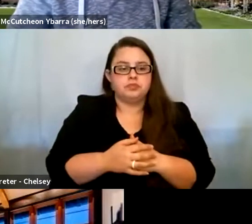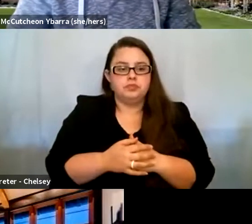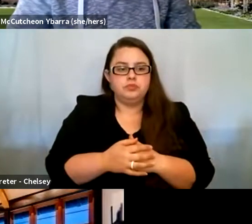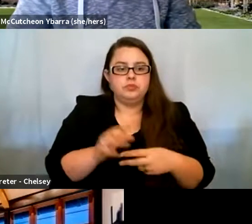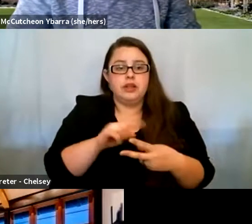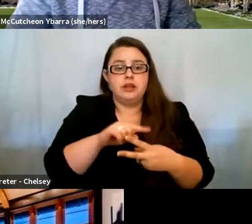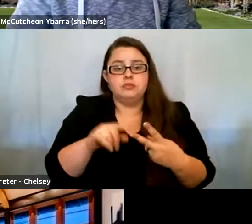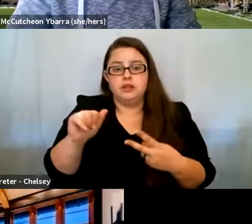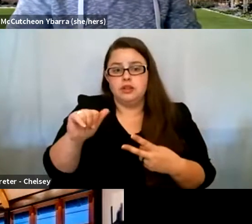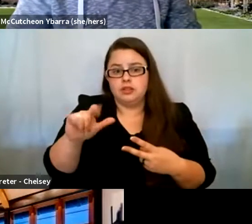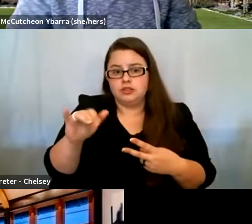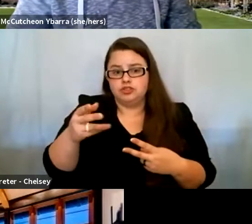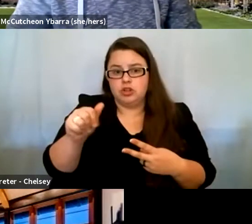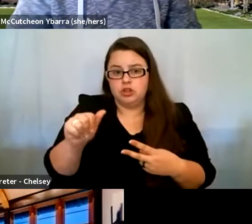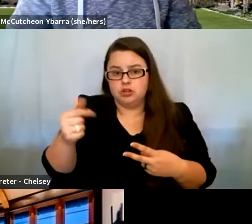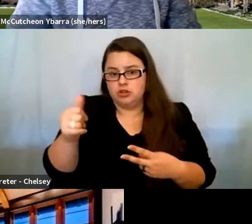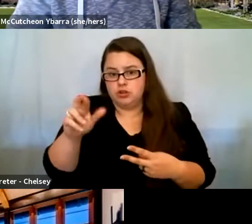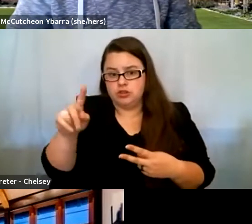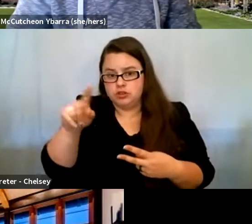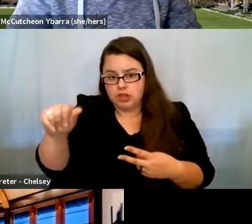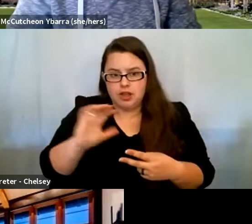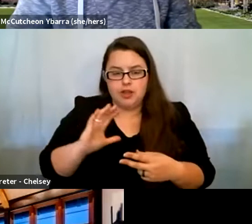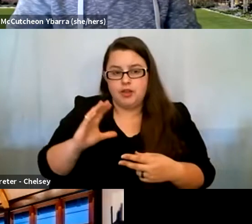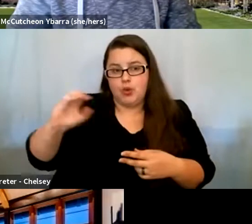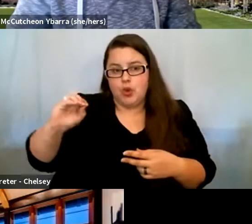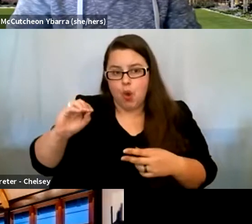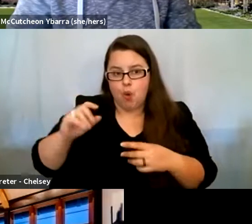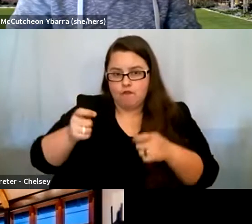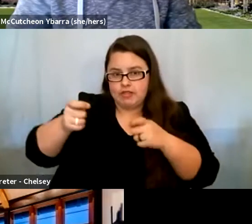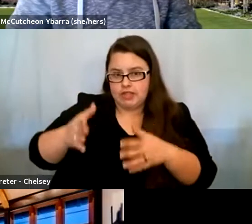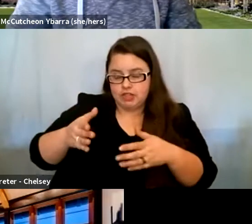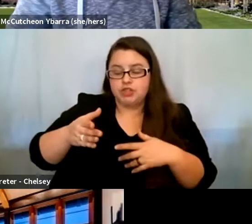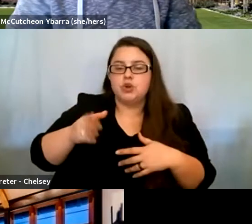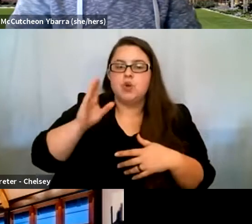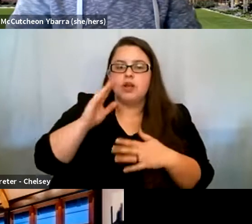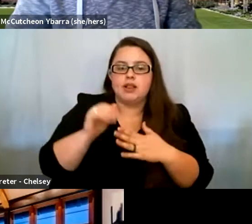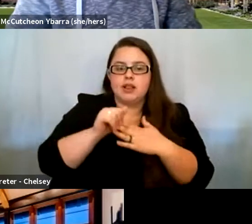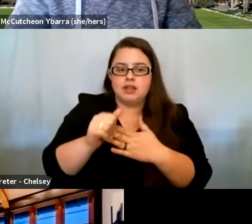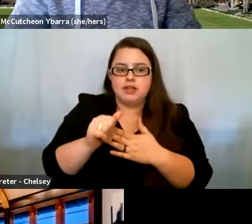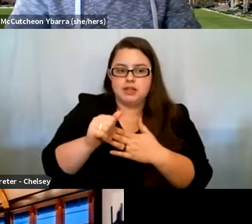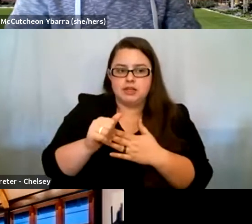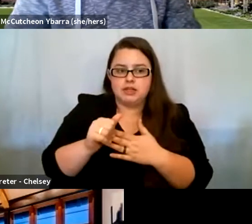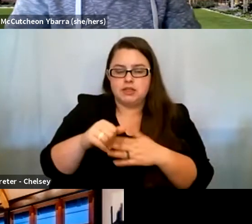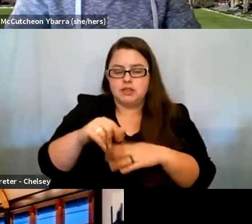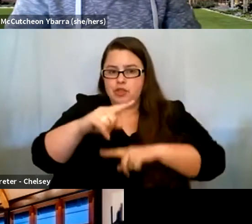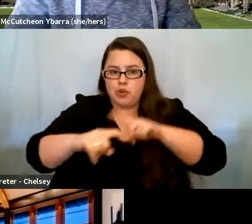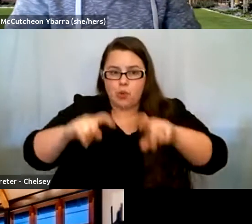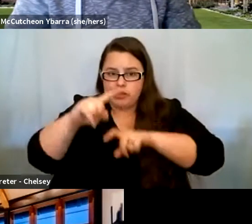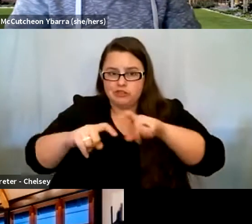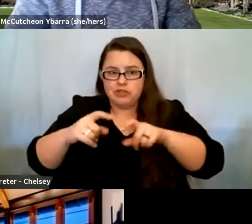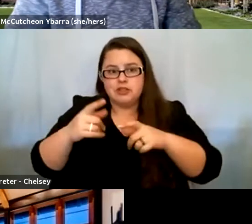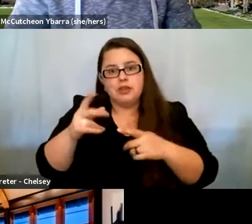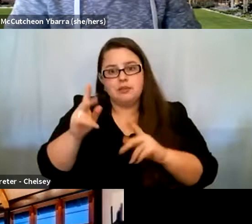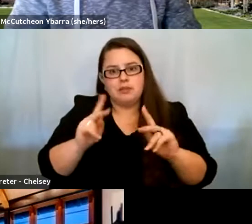And now Alicia Garza, our co-facilitator is going to lead, um, the discussion, uh, the questions that have